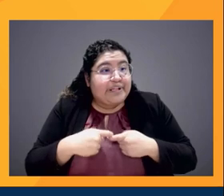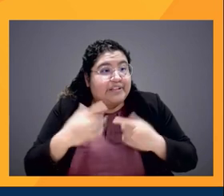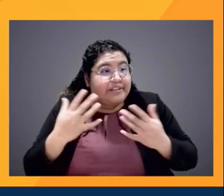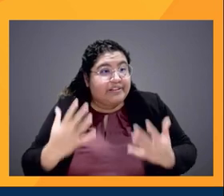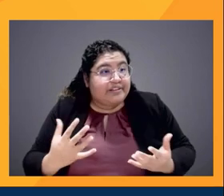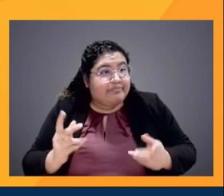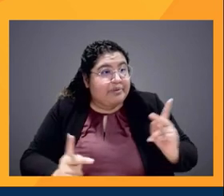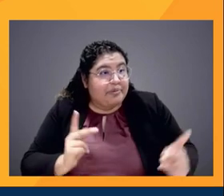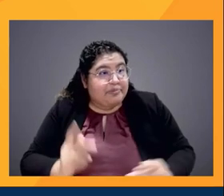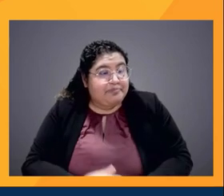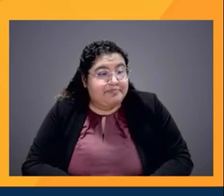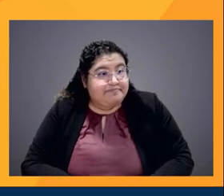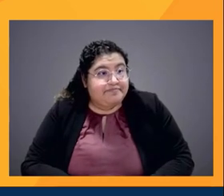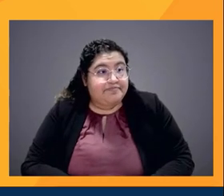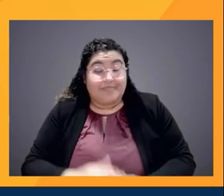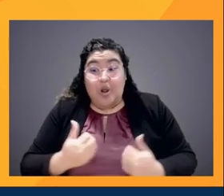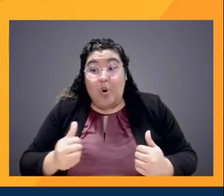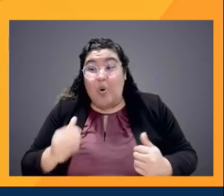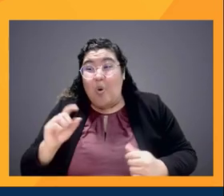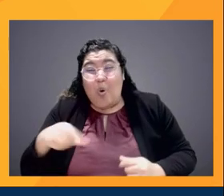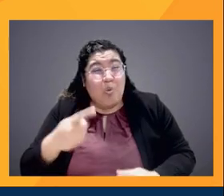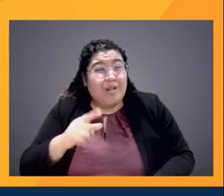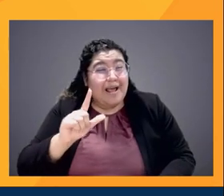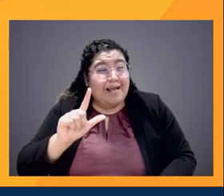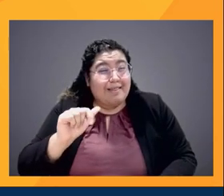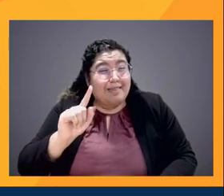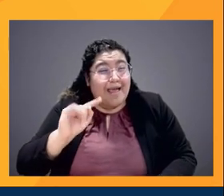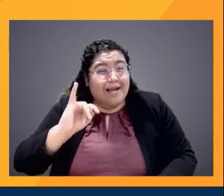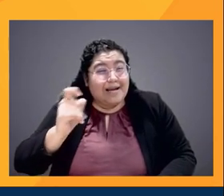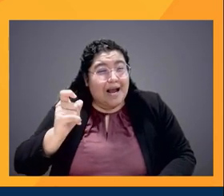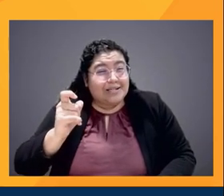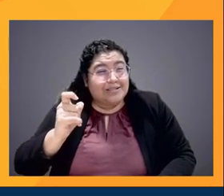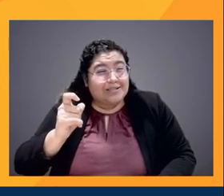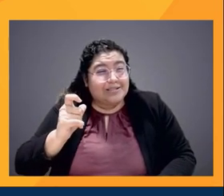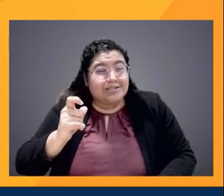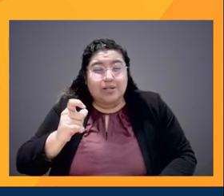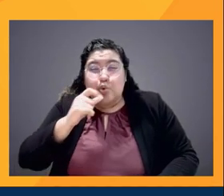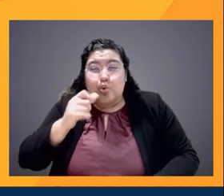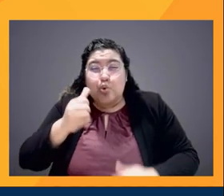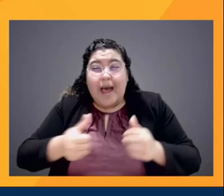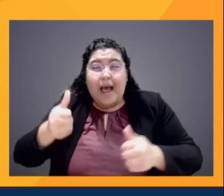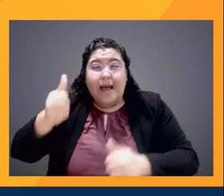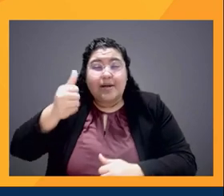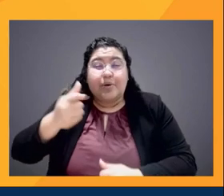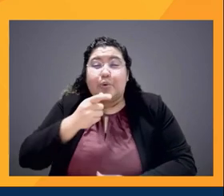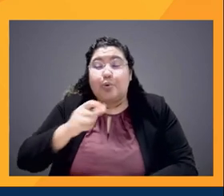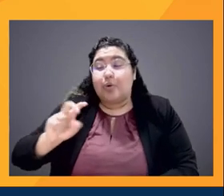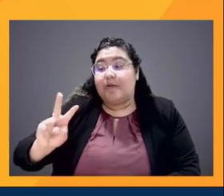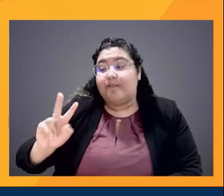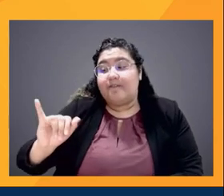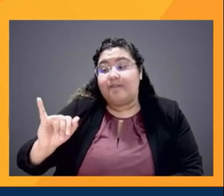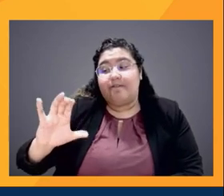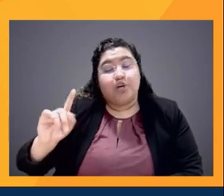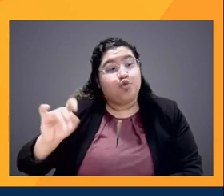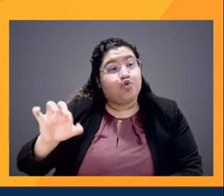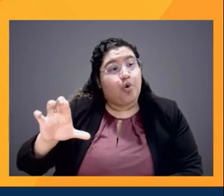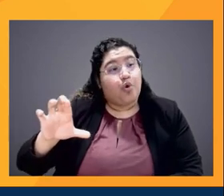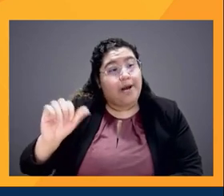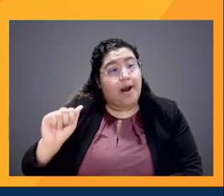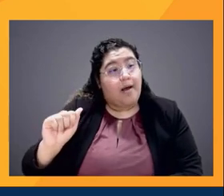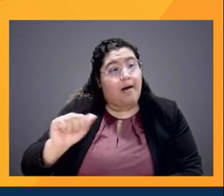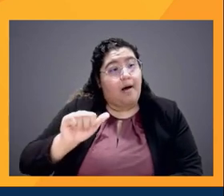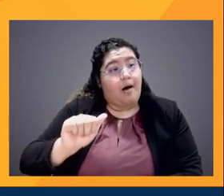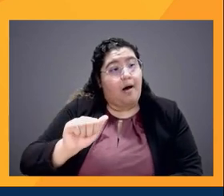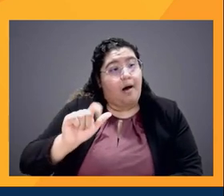Latinx representation that we have in the – like, who has the highest position is Victoria Alonso. And so she was just, you know,